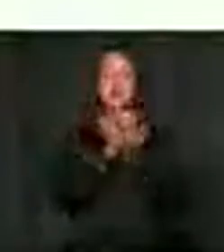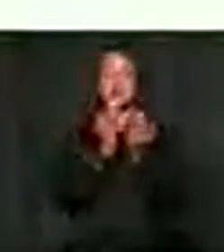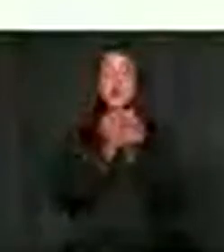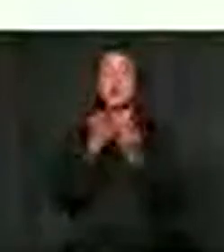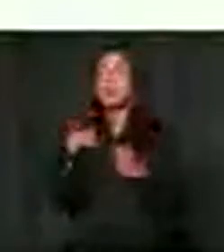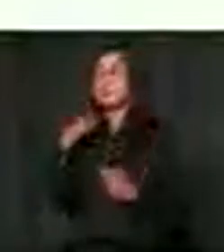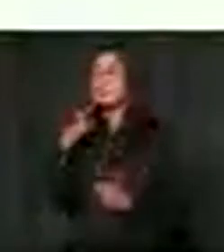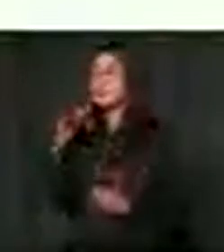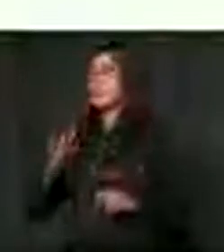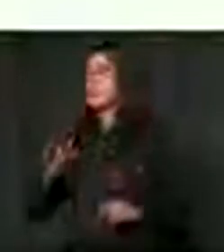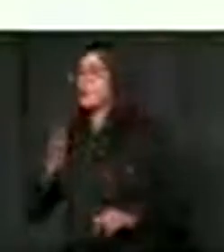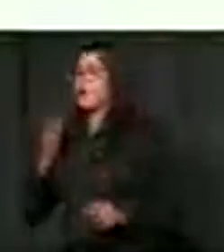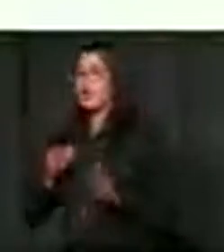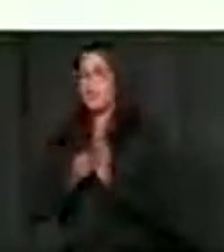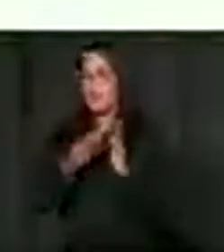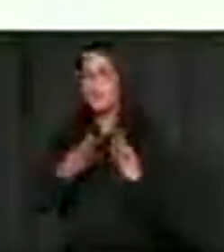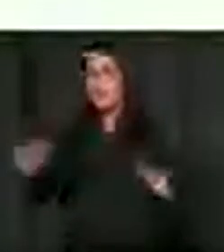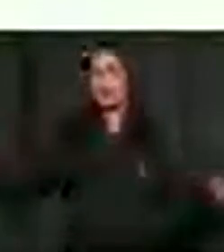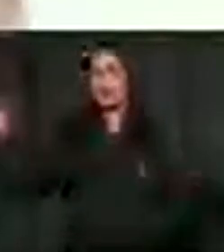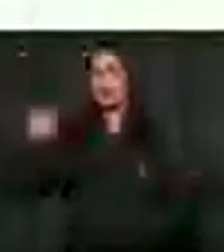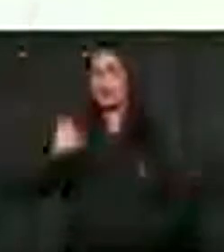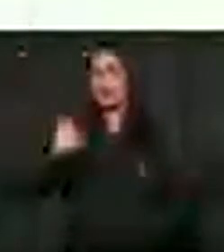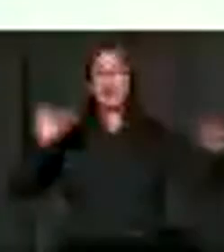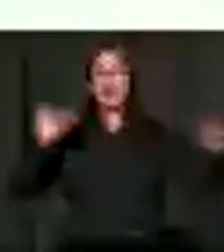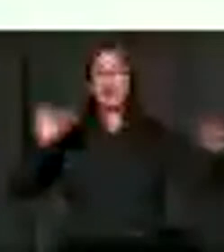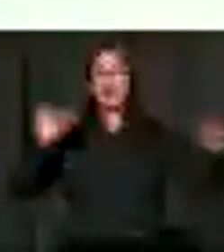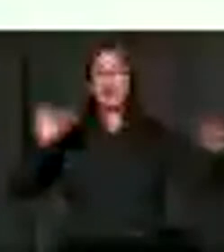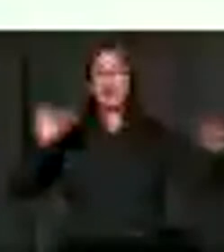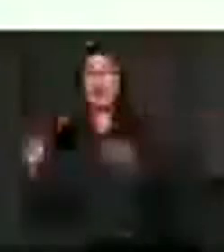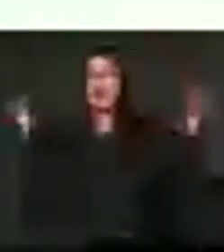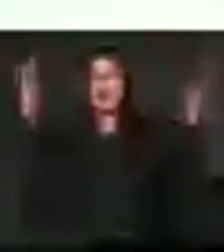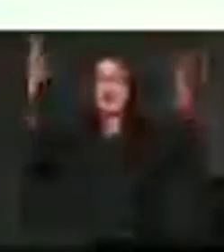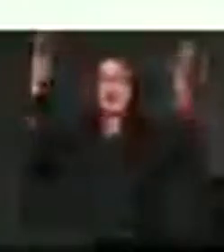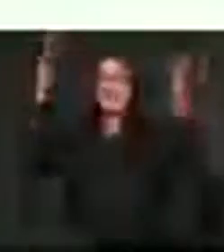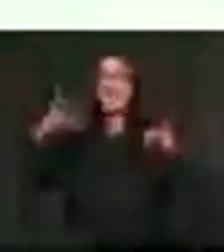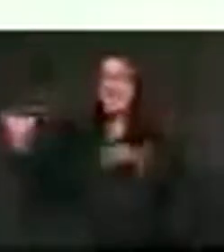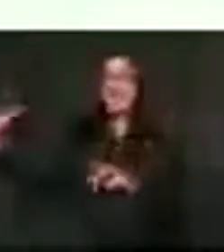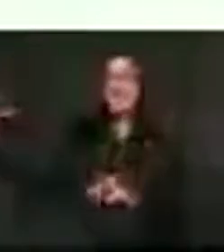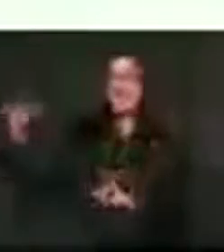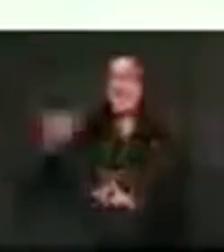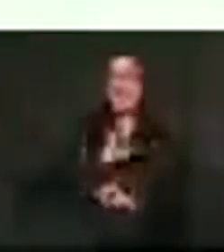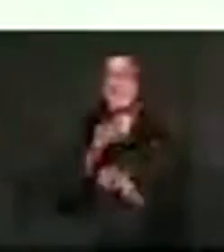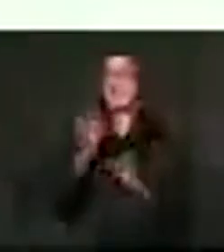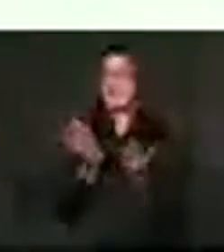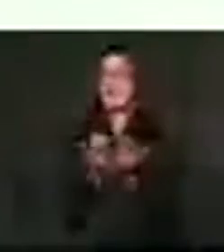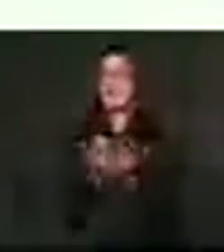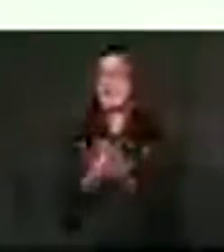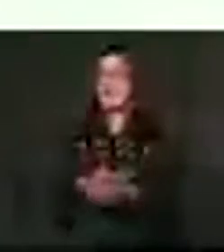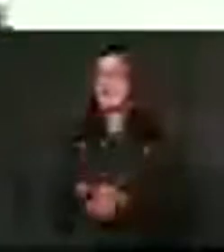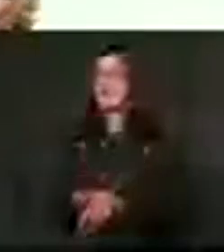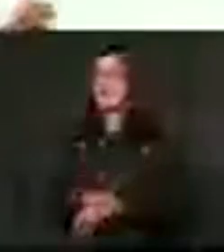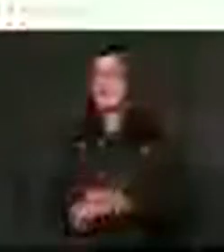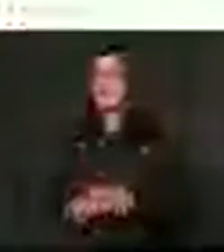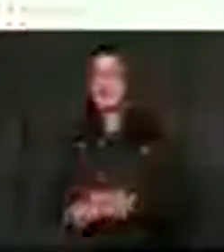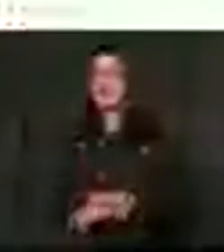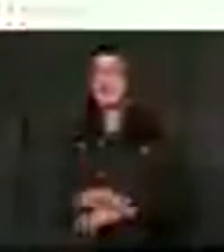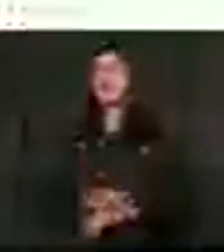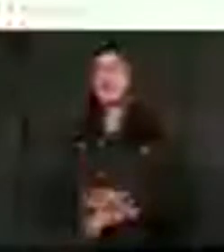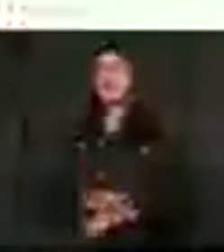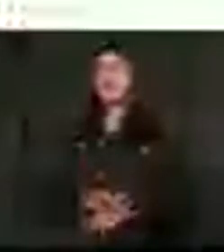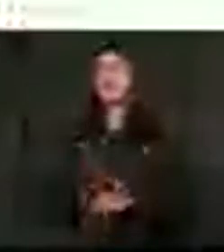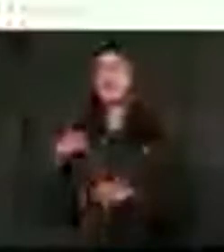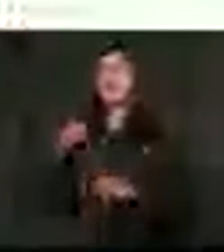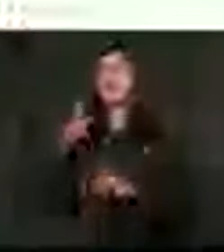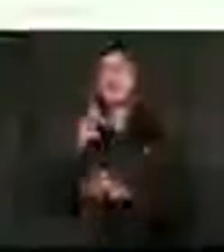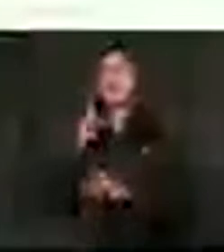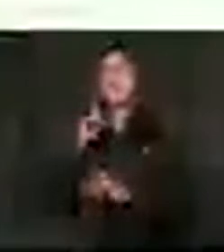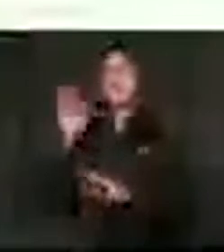learners back to school. Children's clap hands and say, hey, we want to come back. Then teacher says, they're better off their half